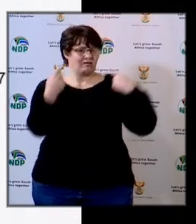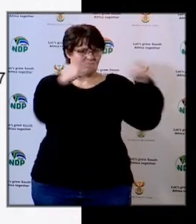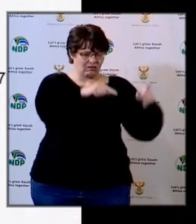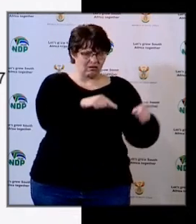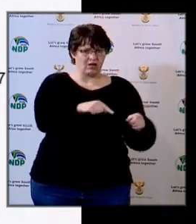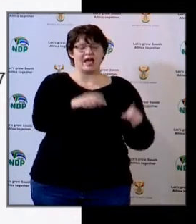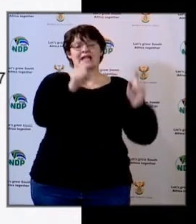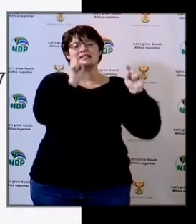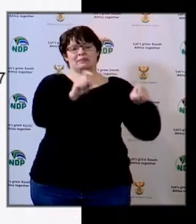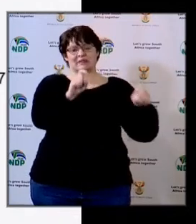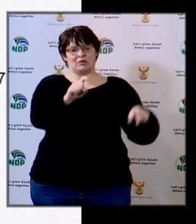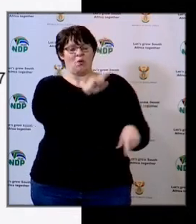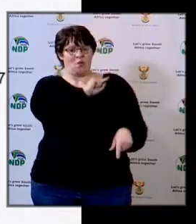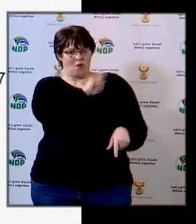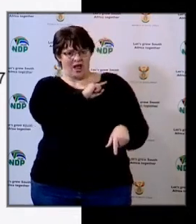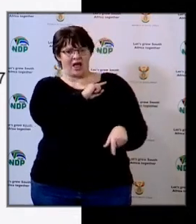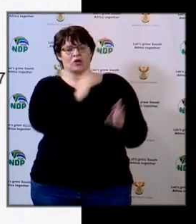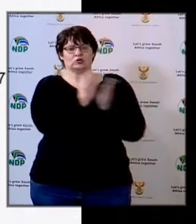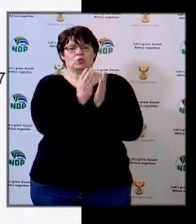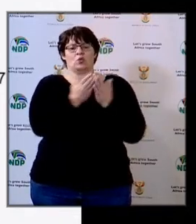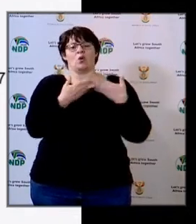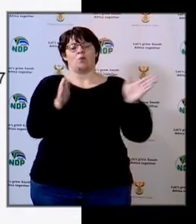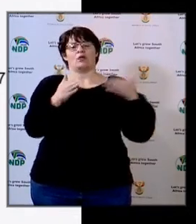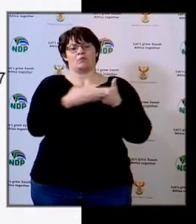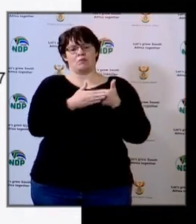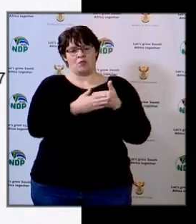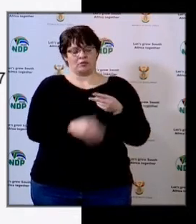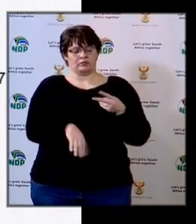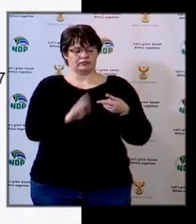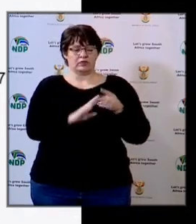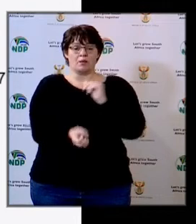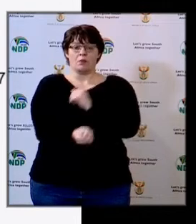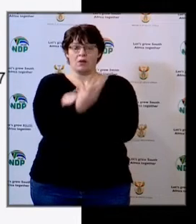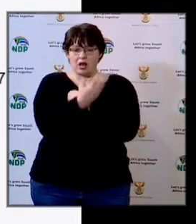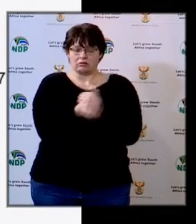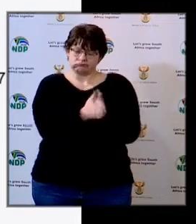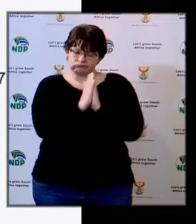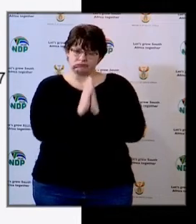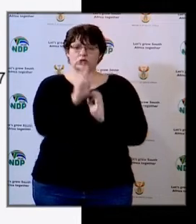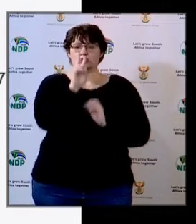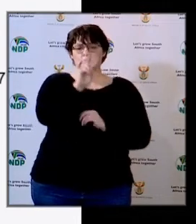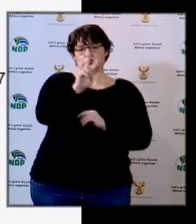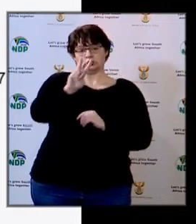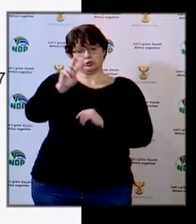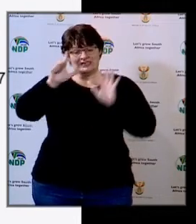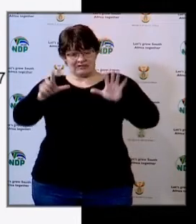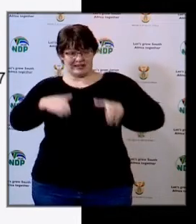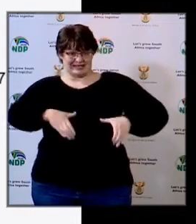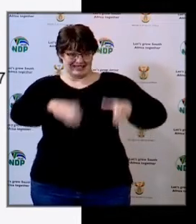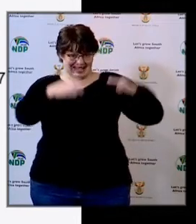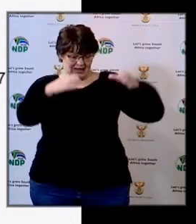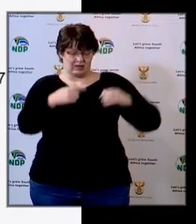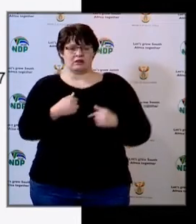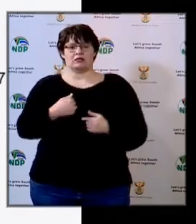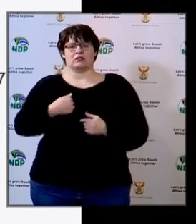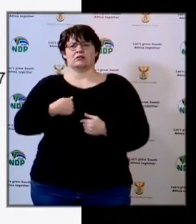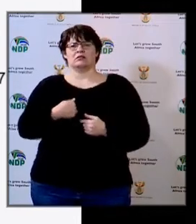additional grades as schools progressively open. Mpumalanga requested 127 tanks.